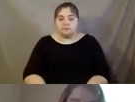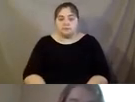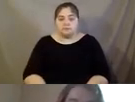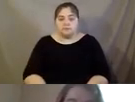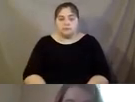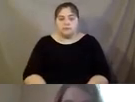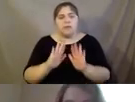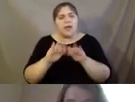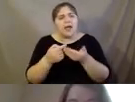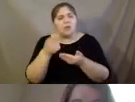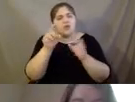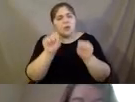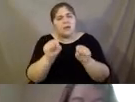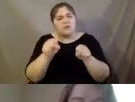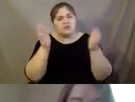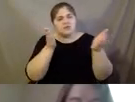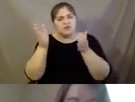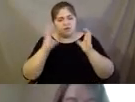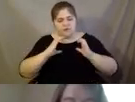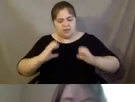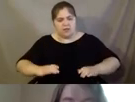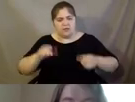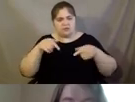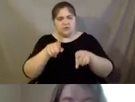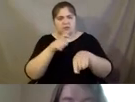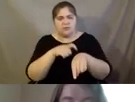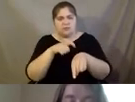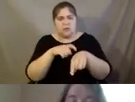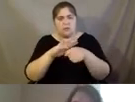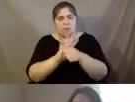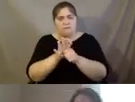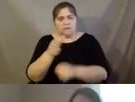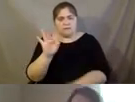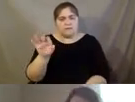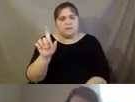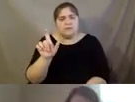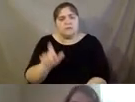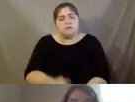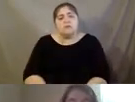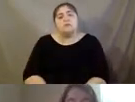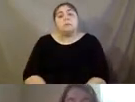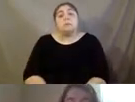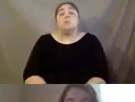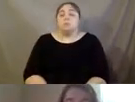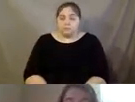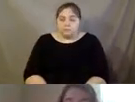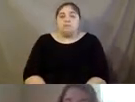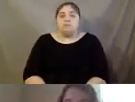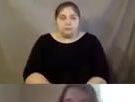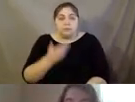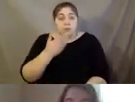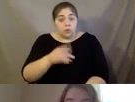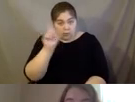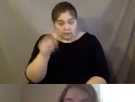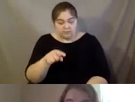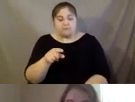are you able to serve clients during this time of COVID-19? Jenny So that's a good question. Um, so certainly connecting